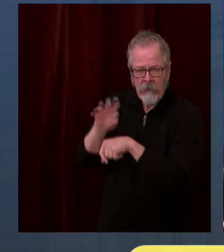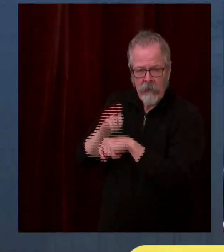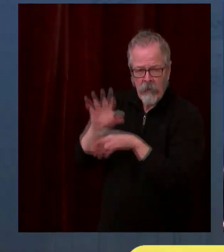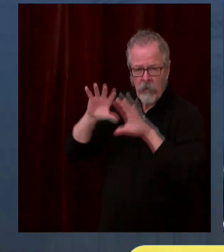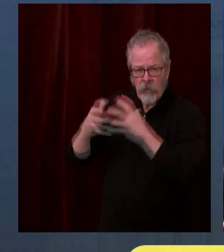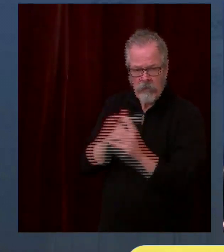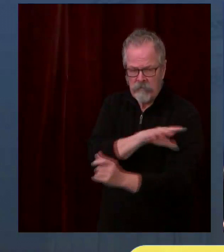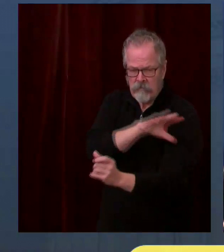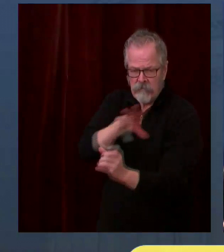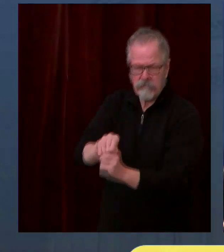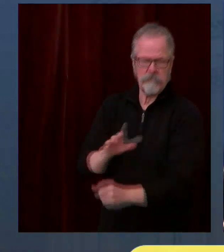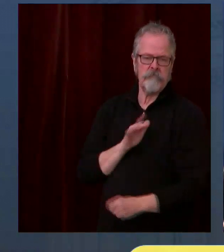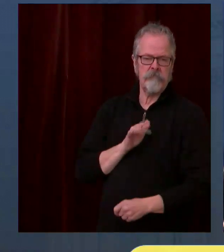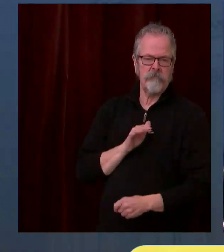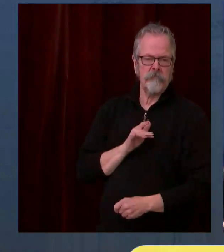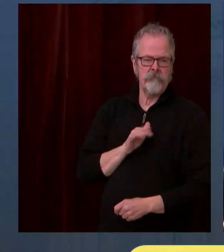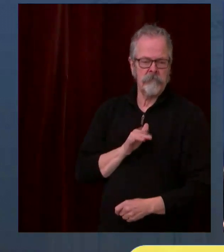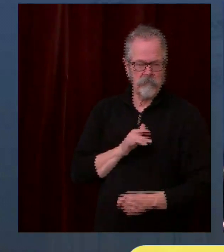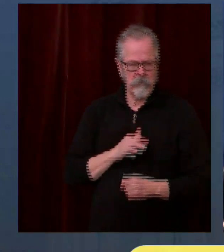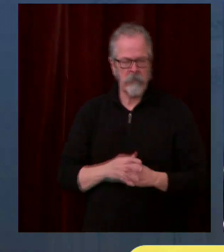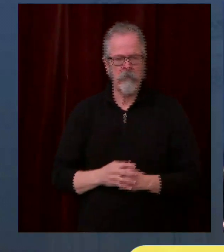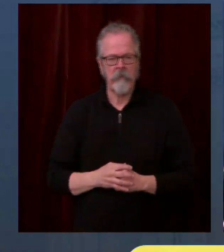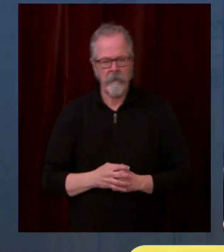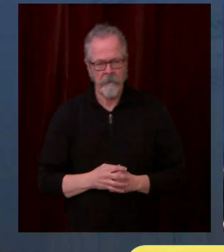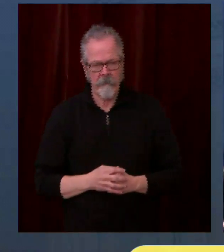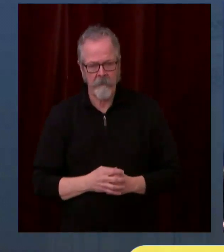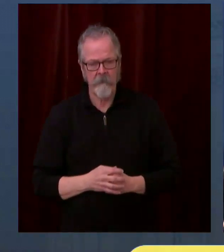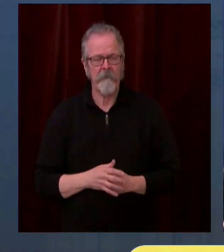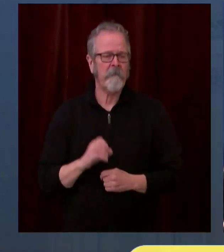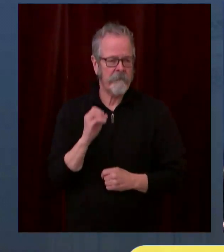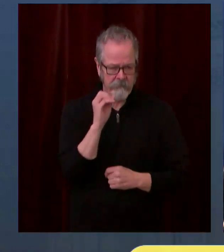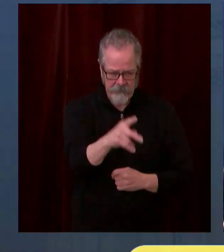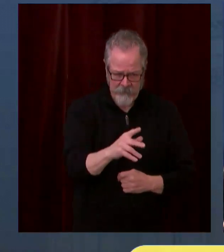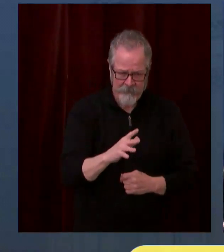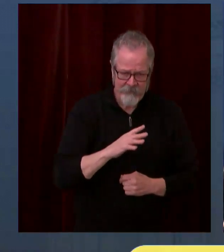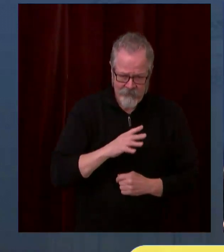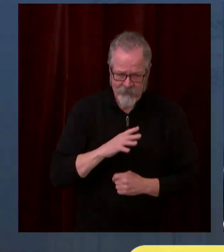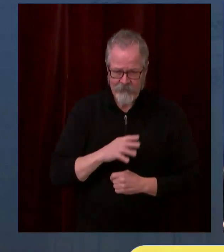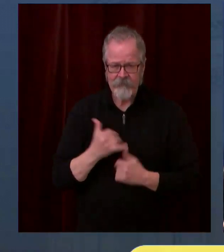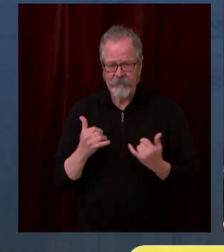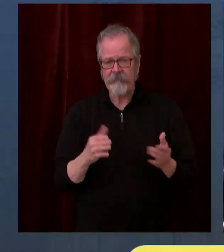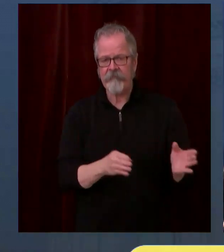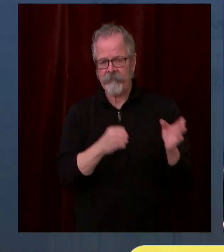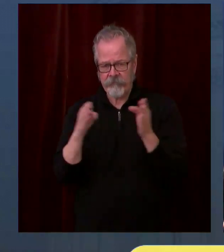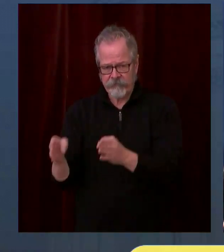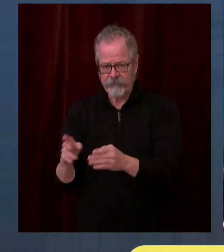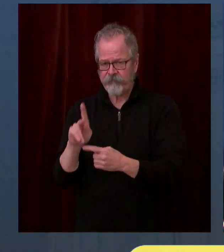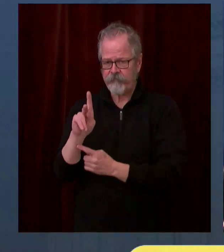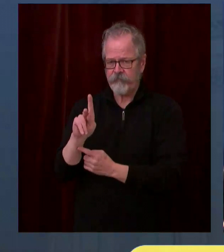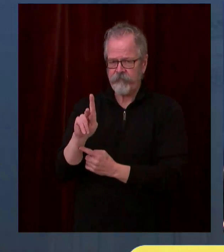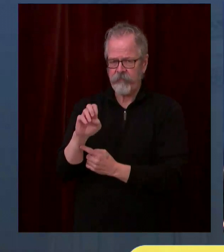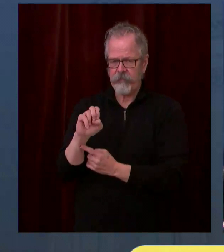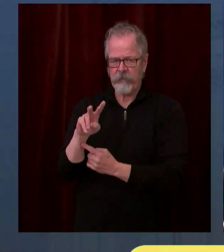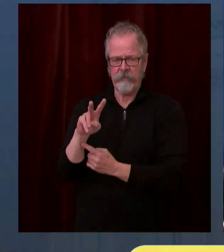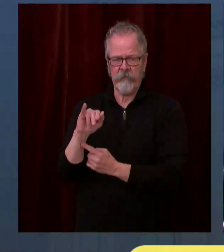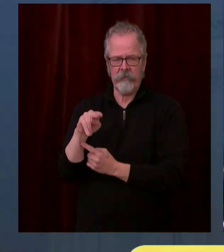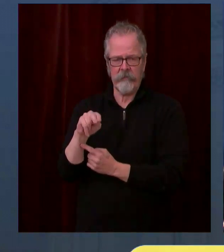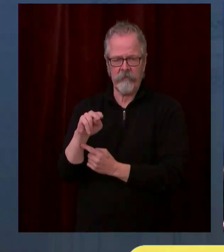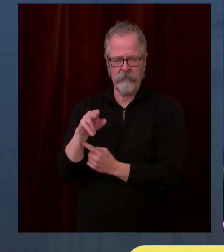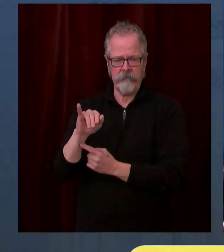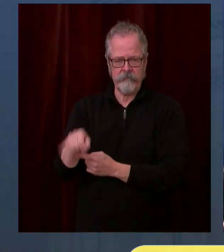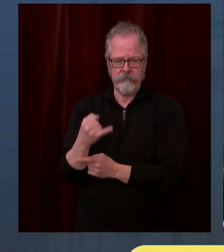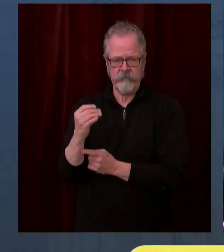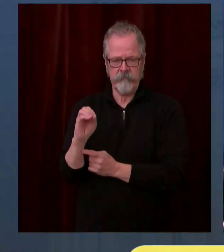Kevin Johnson who helped precipitate this. I appreciate Kevin's leadership from Starbucks of helping us